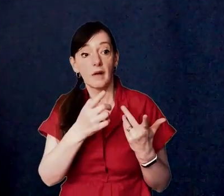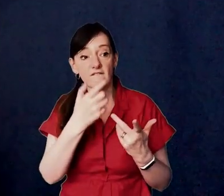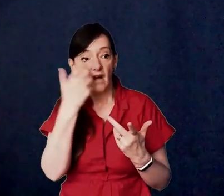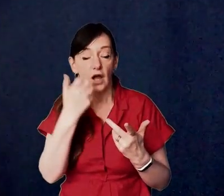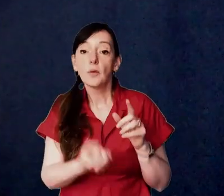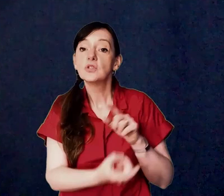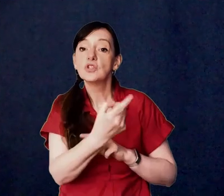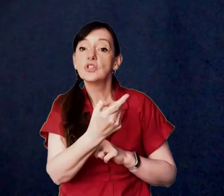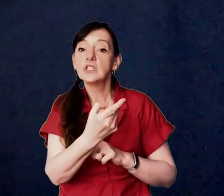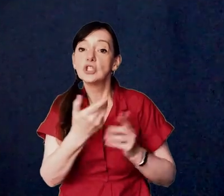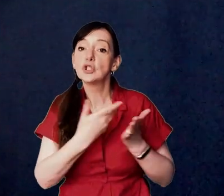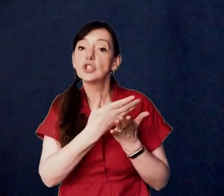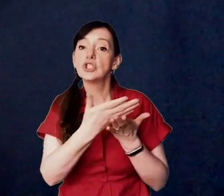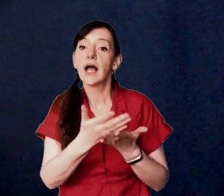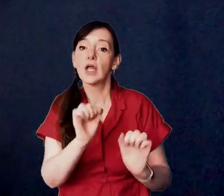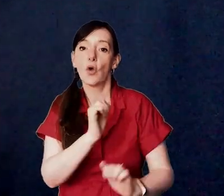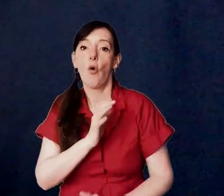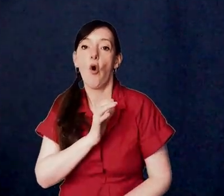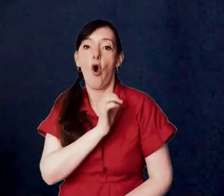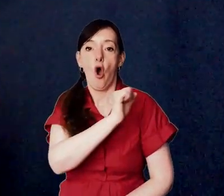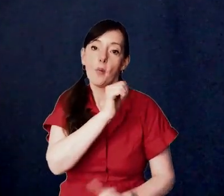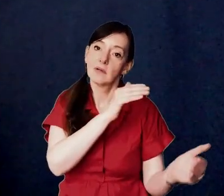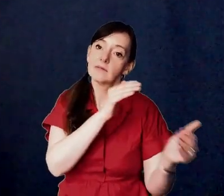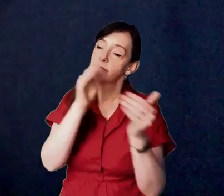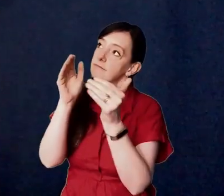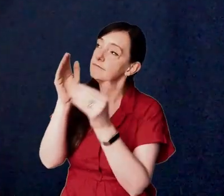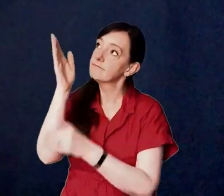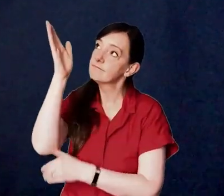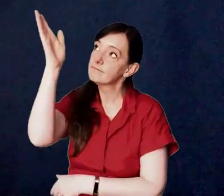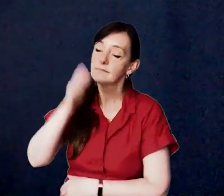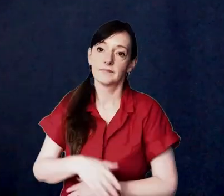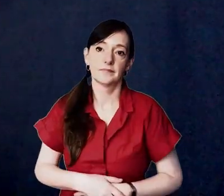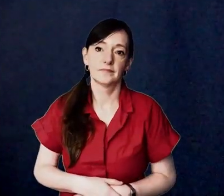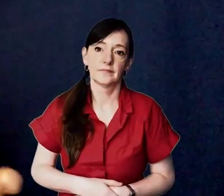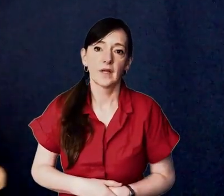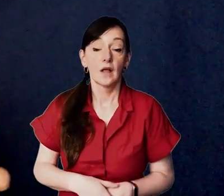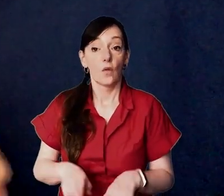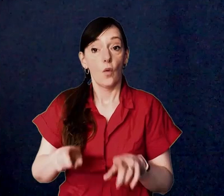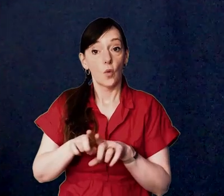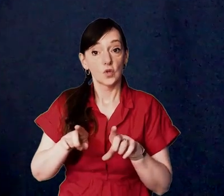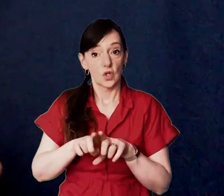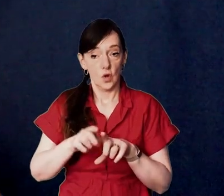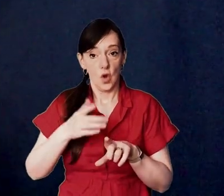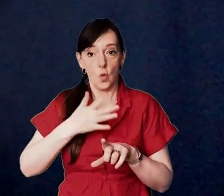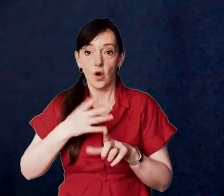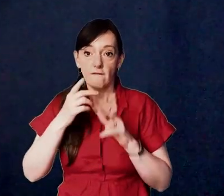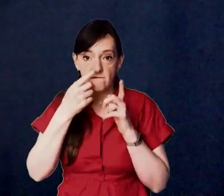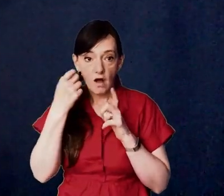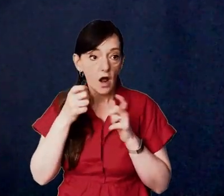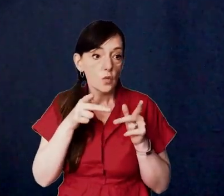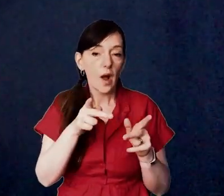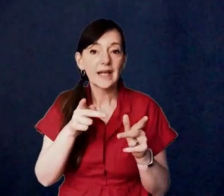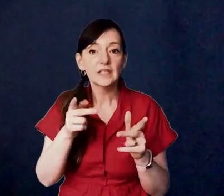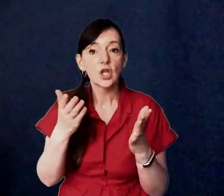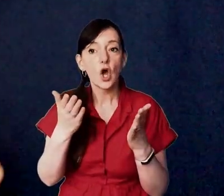your hope uniquely lies and as i do that as i ask questions i'm also prayerfully looking for ways i can compare and